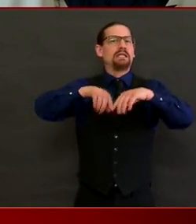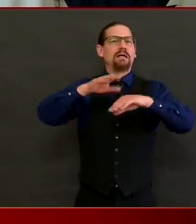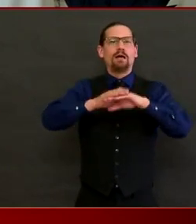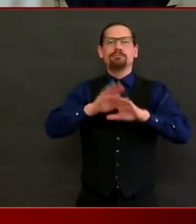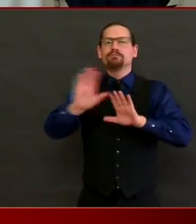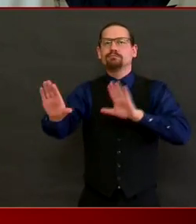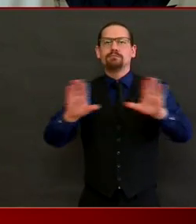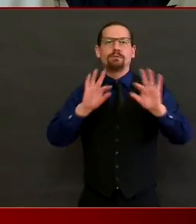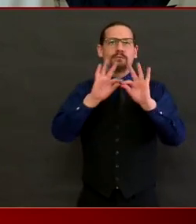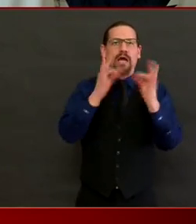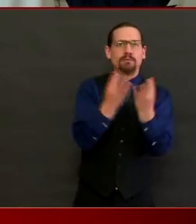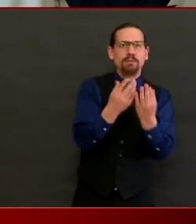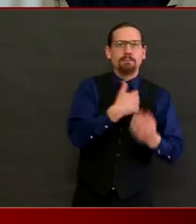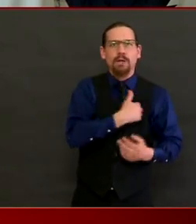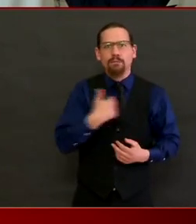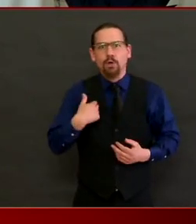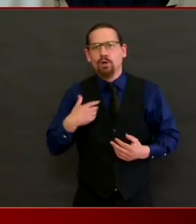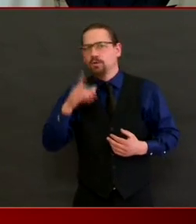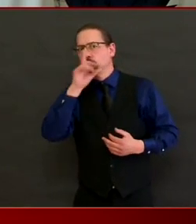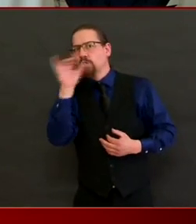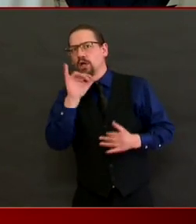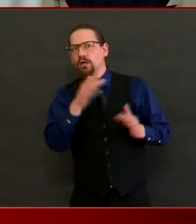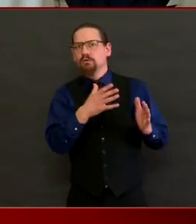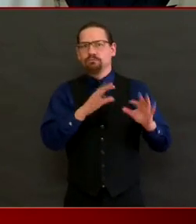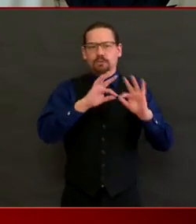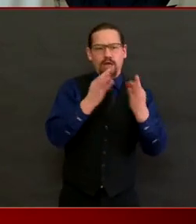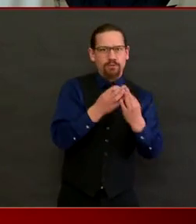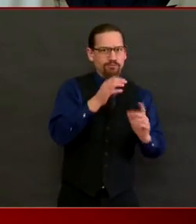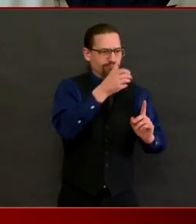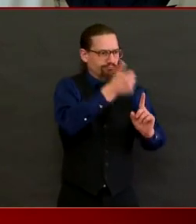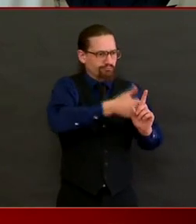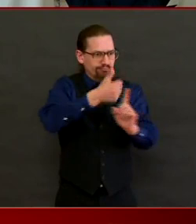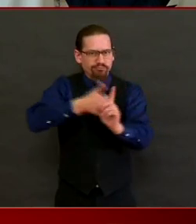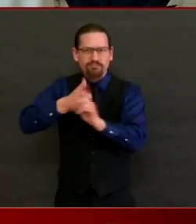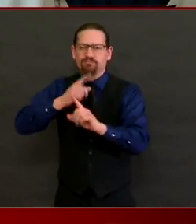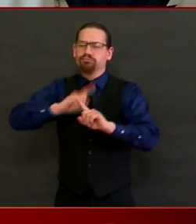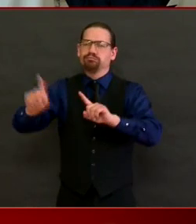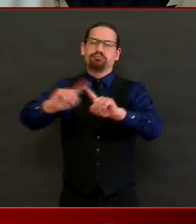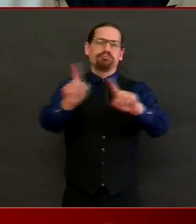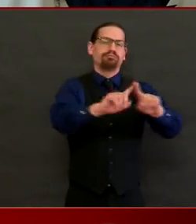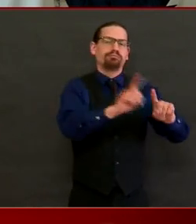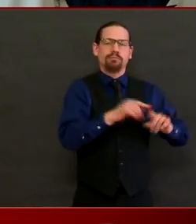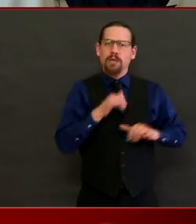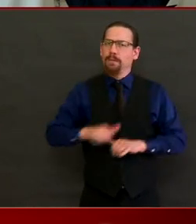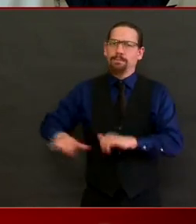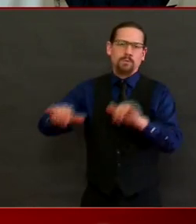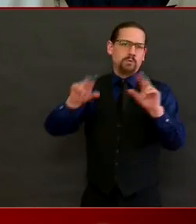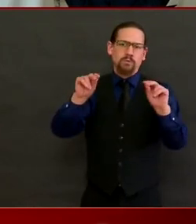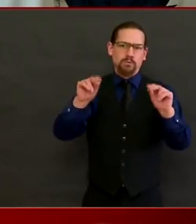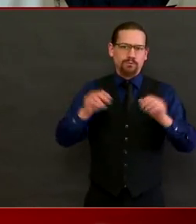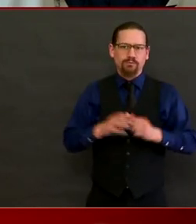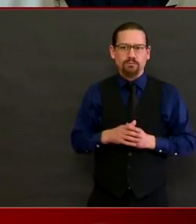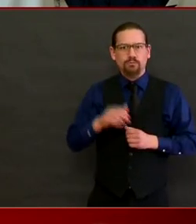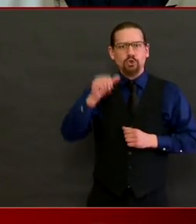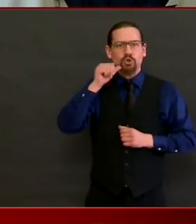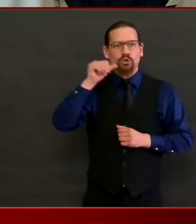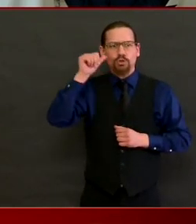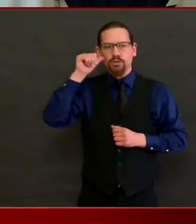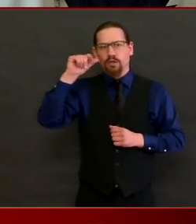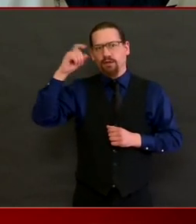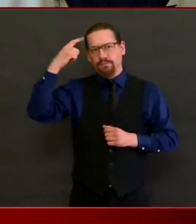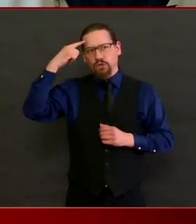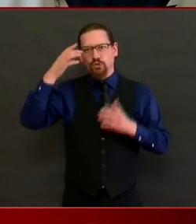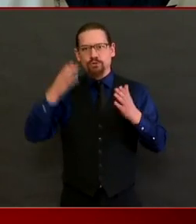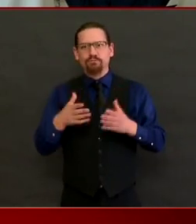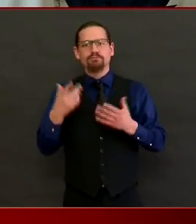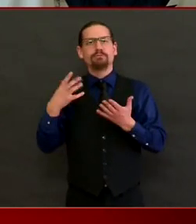allow us to be able to make sure that if someone has COVID-19 and is recovering,